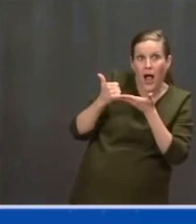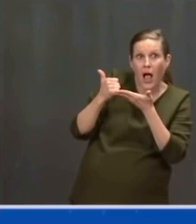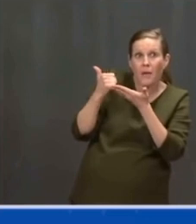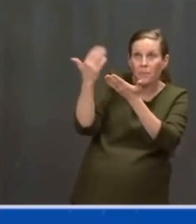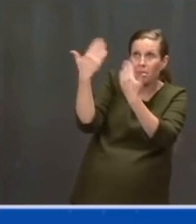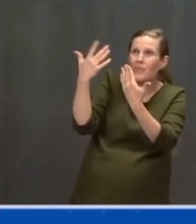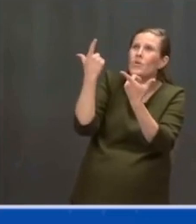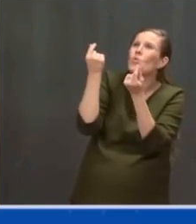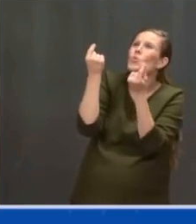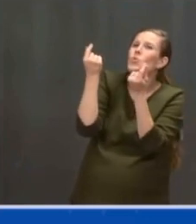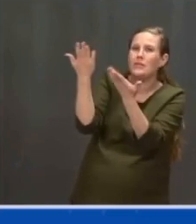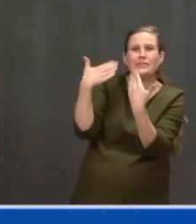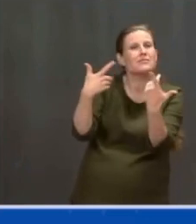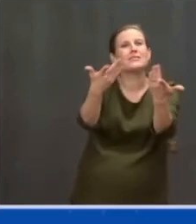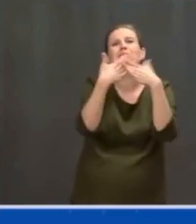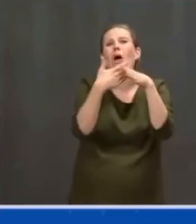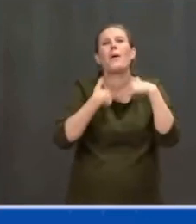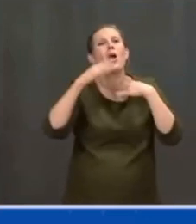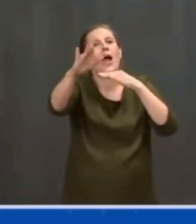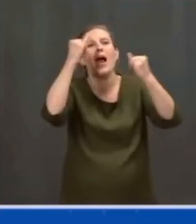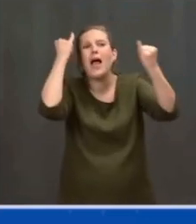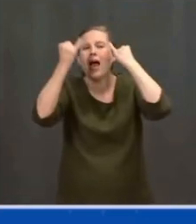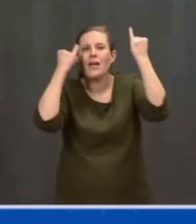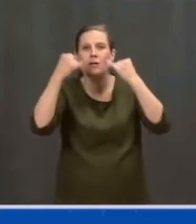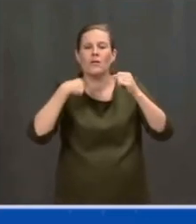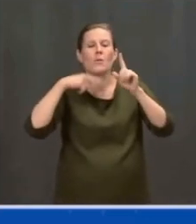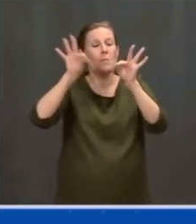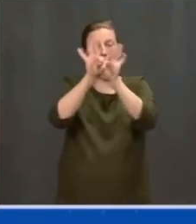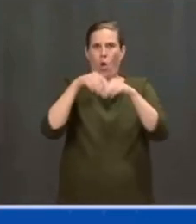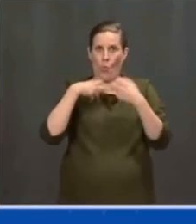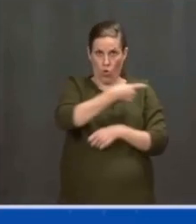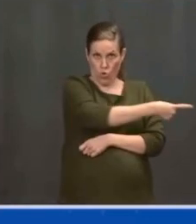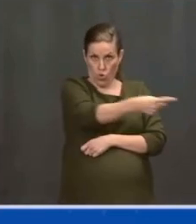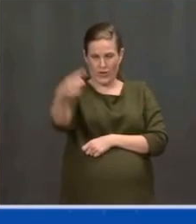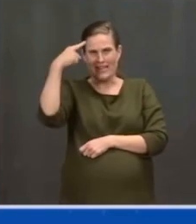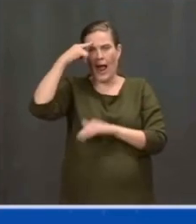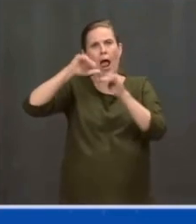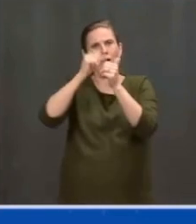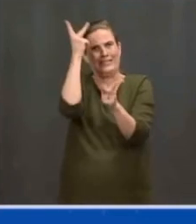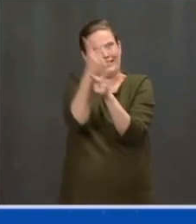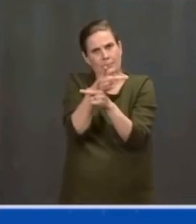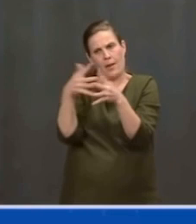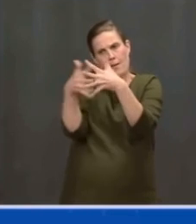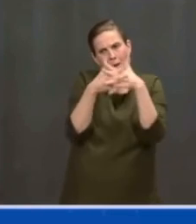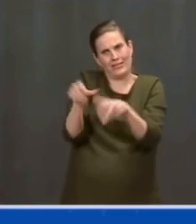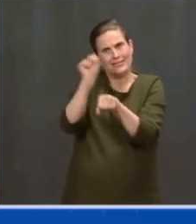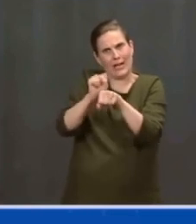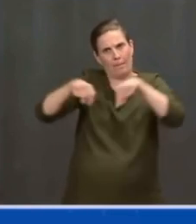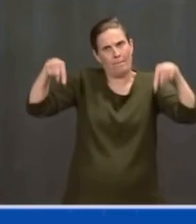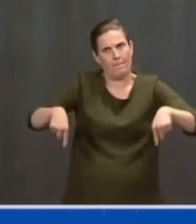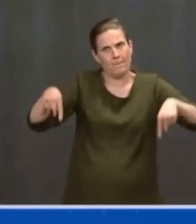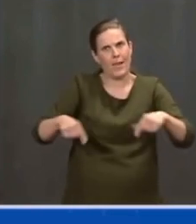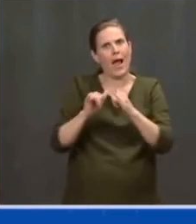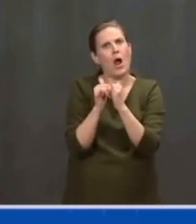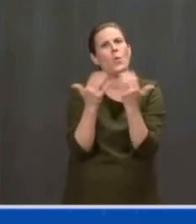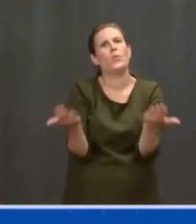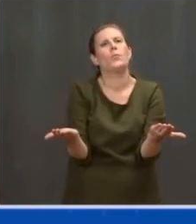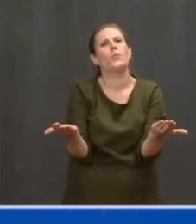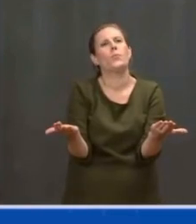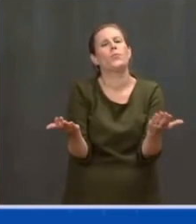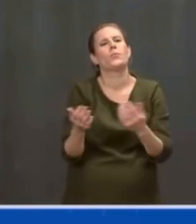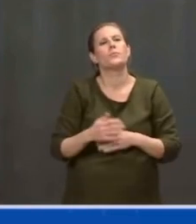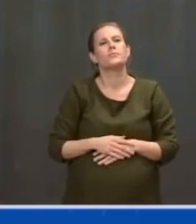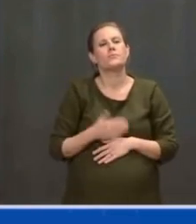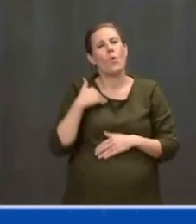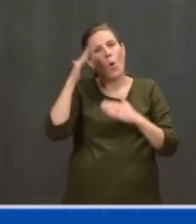It's what the American Job Plan is about. The new one I'm proposing. I hope Republicans in Congress will join this